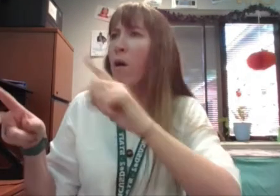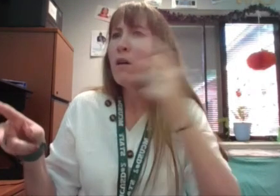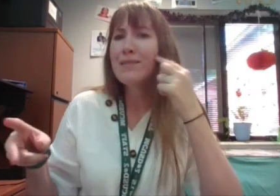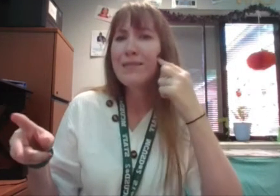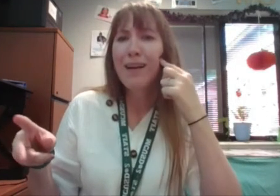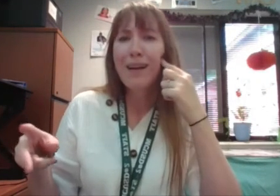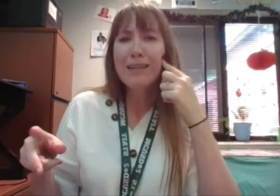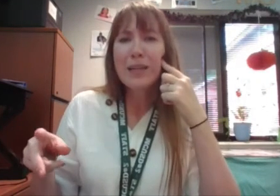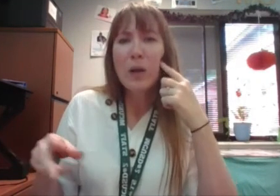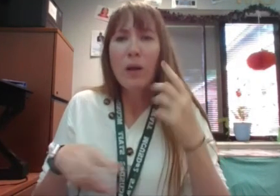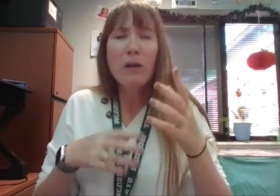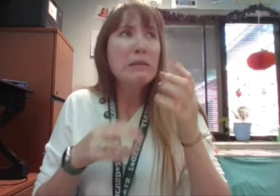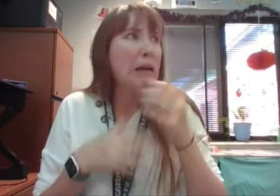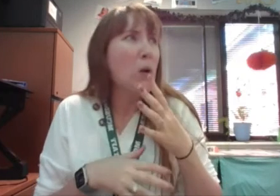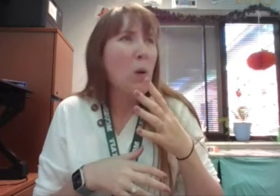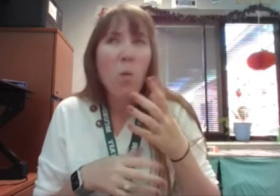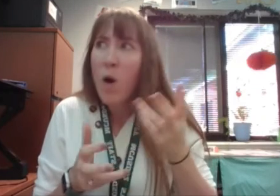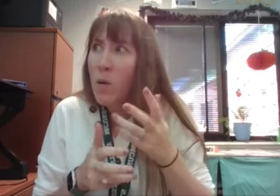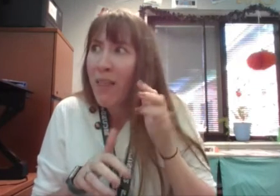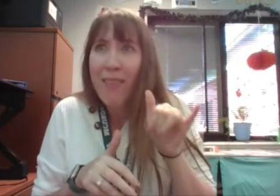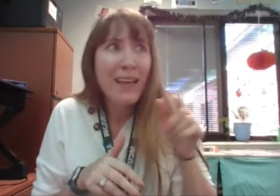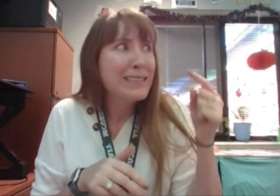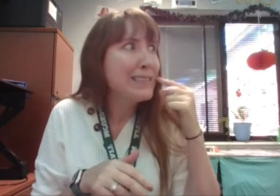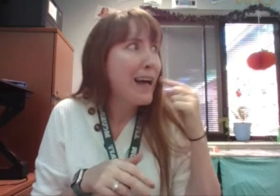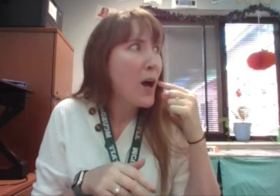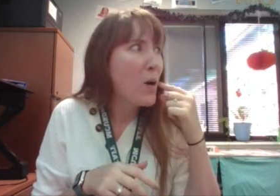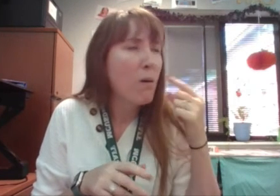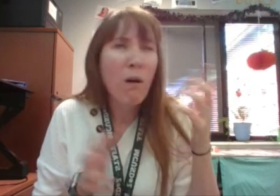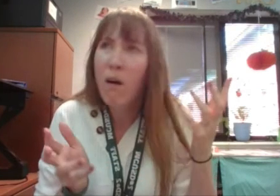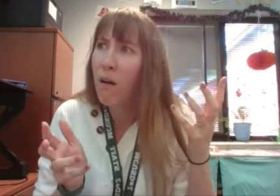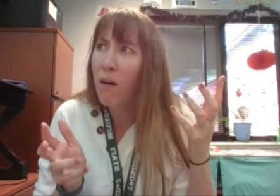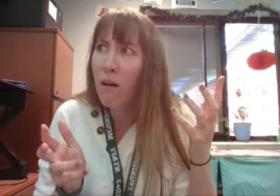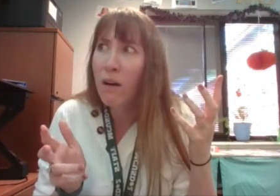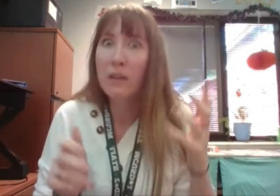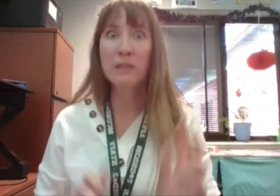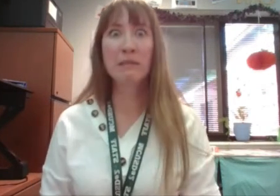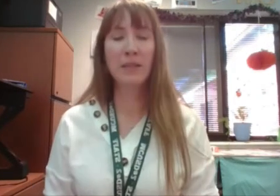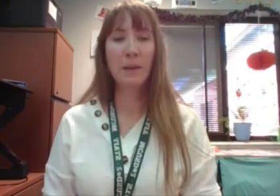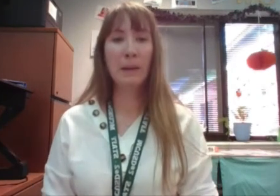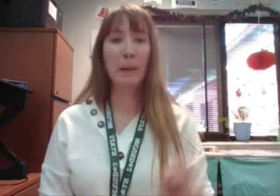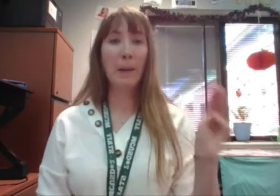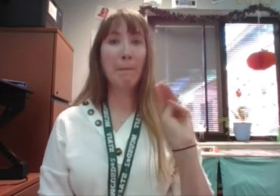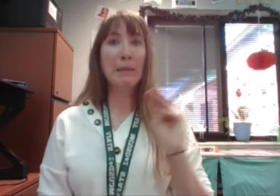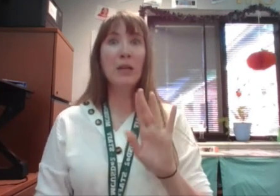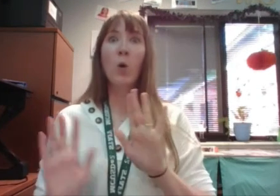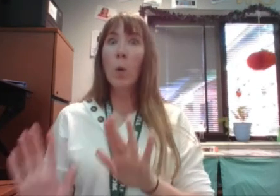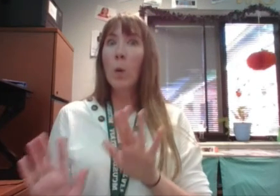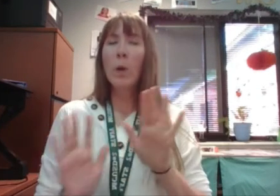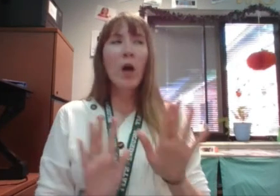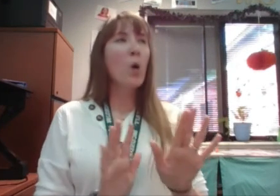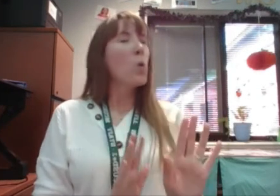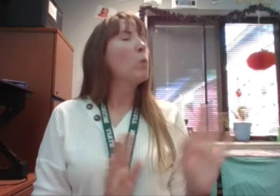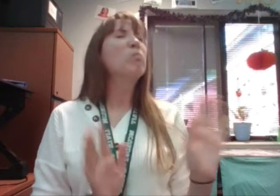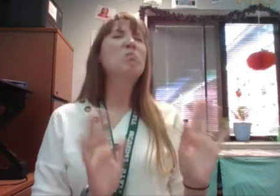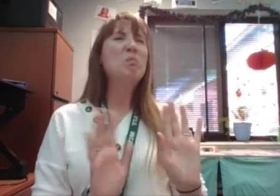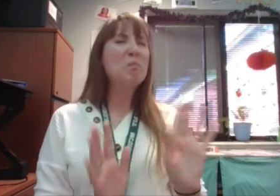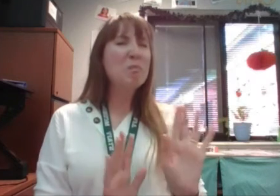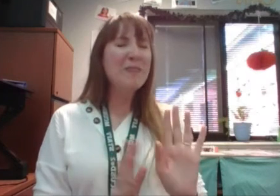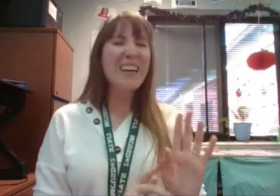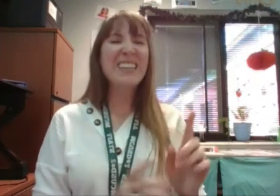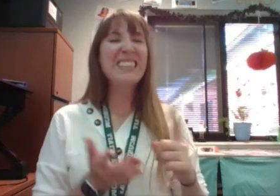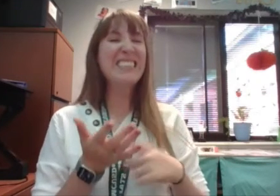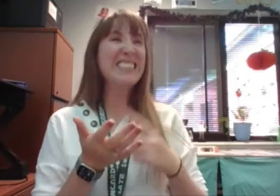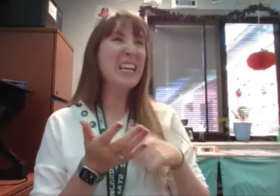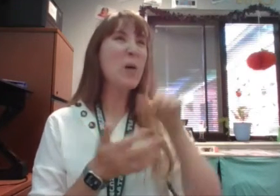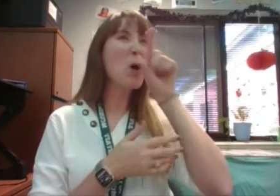said in a scared whisper, What was that? Ms. Maggie calmed them. Oh, sometimes